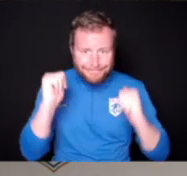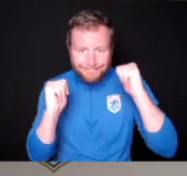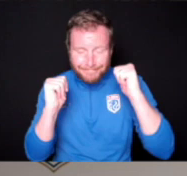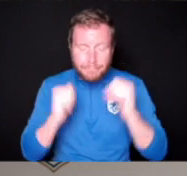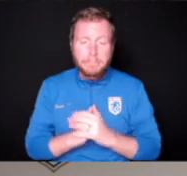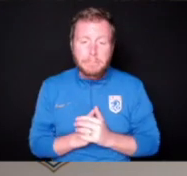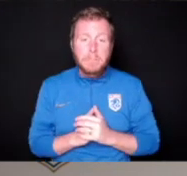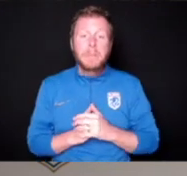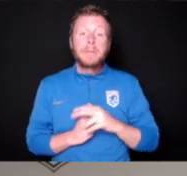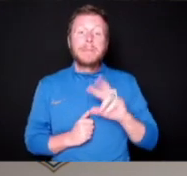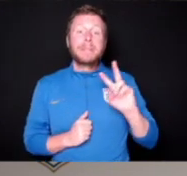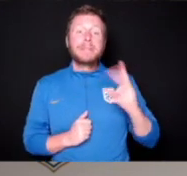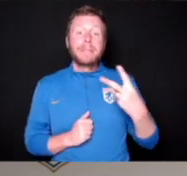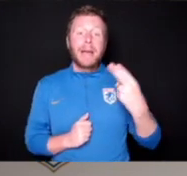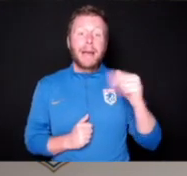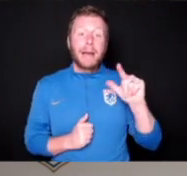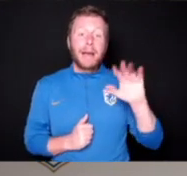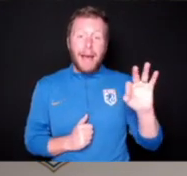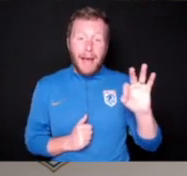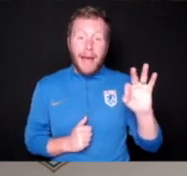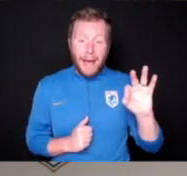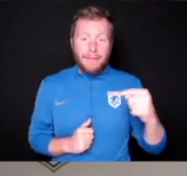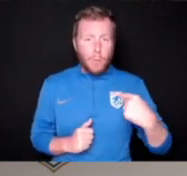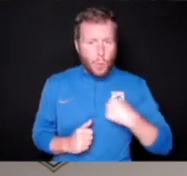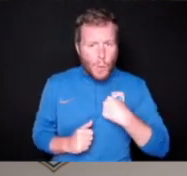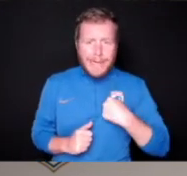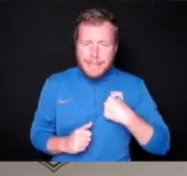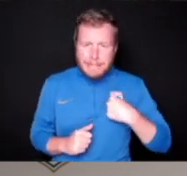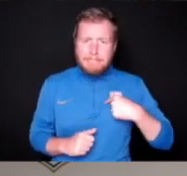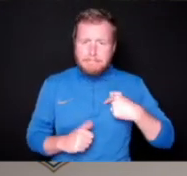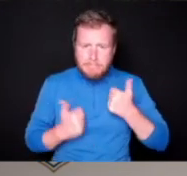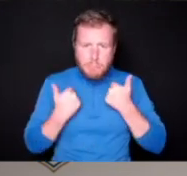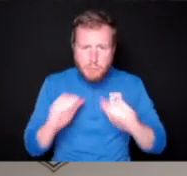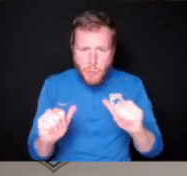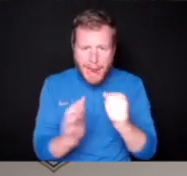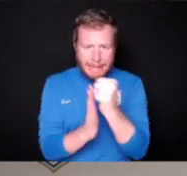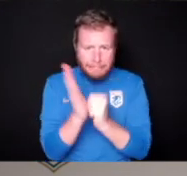second half, we dug in and we tried and we pushed.